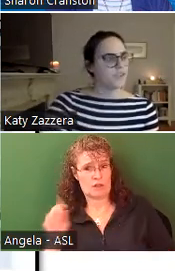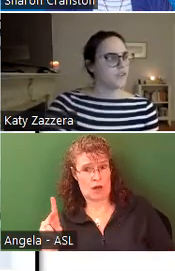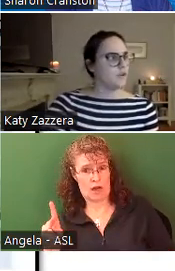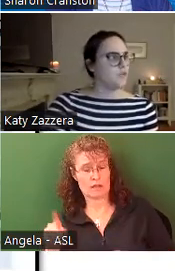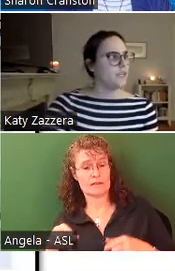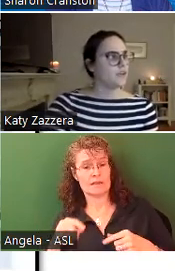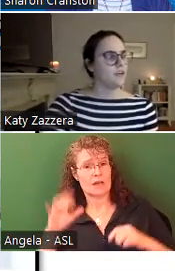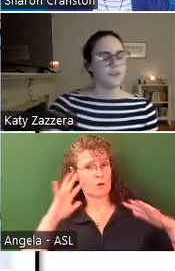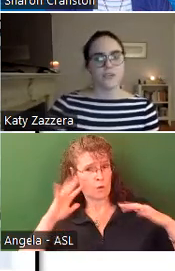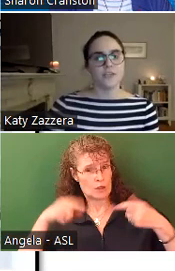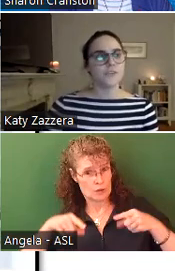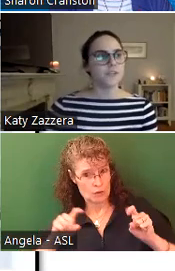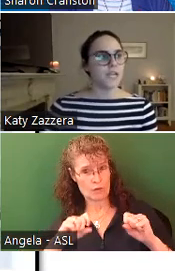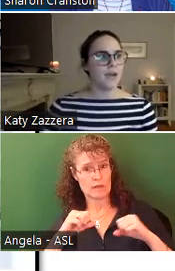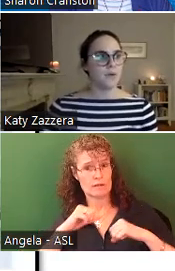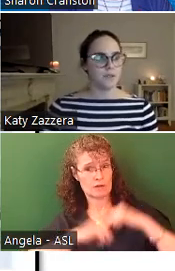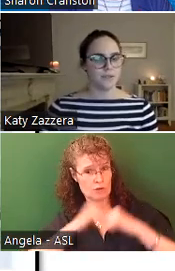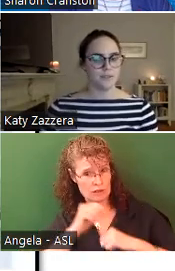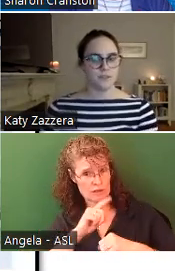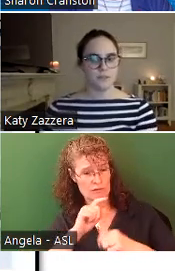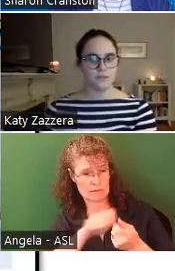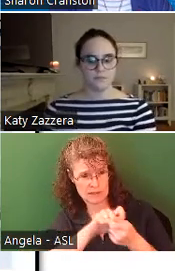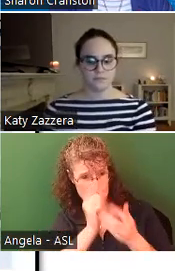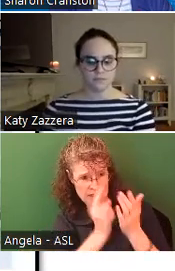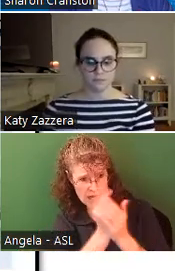construction only occur during certain hours?